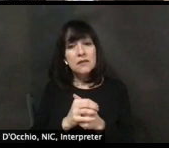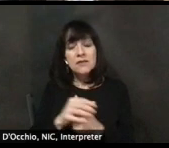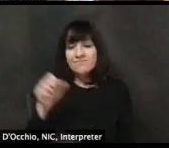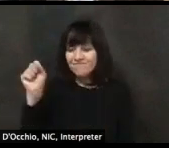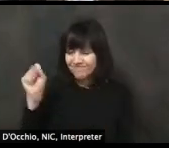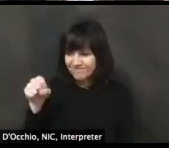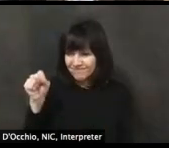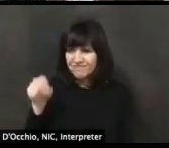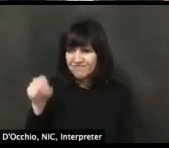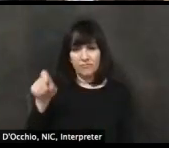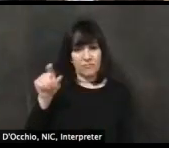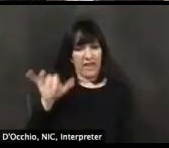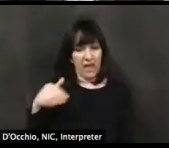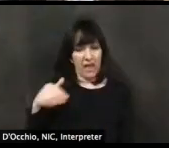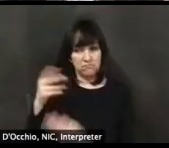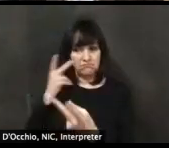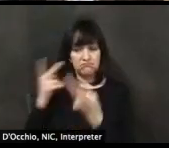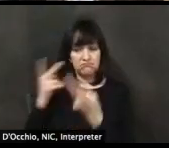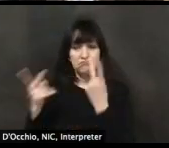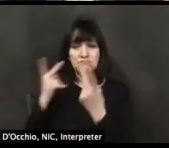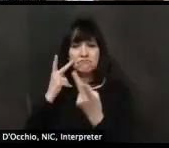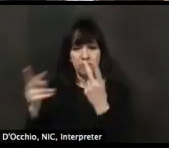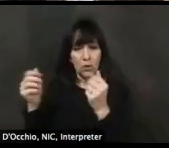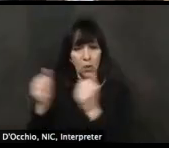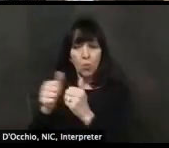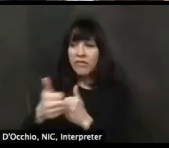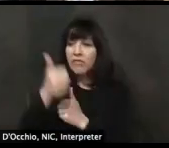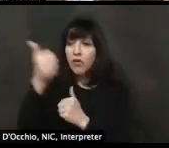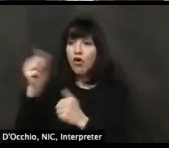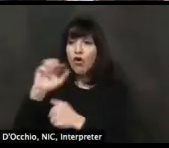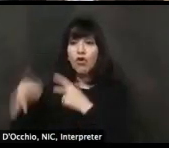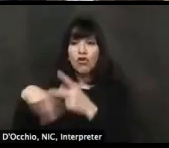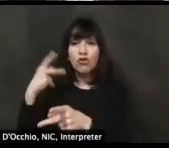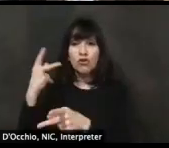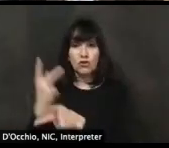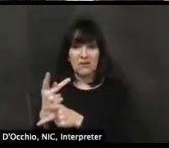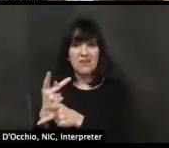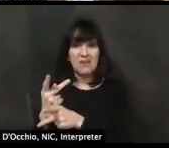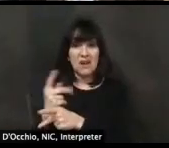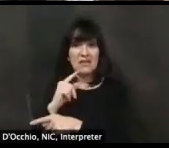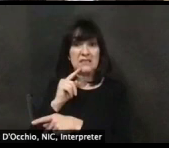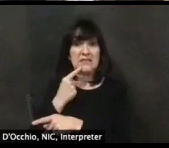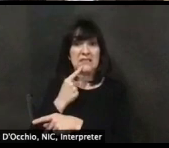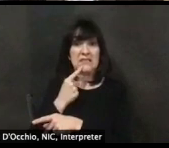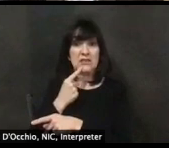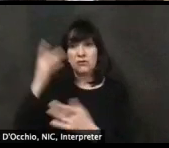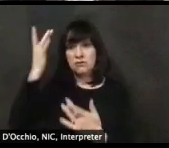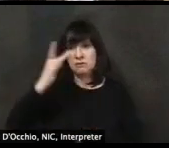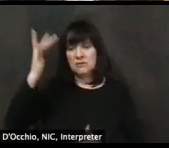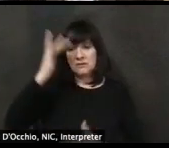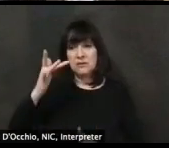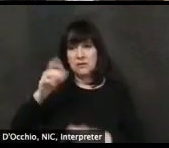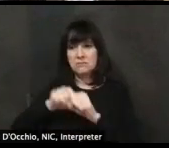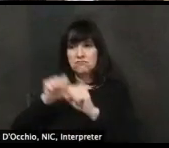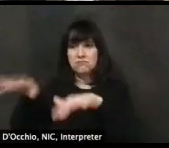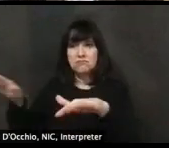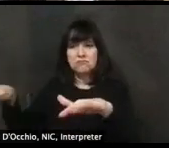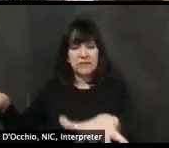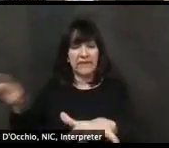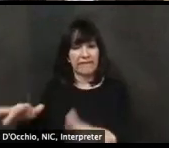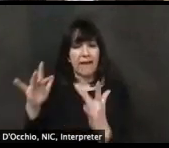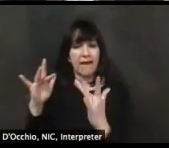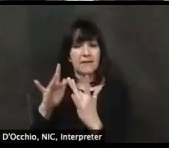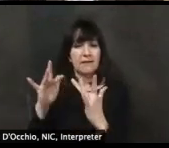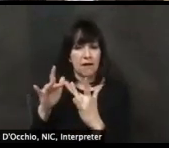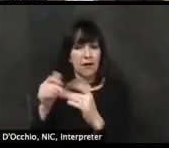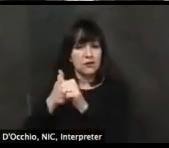with our behavioral health consortium that's worked with community health workers. And as we go forward with contact tracing, I know our leader, Dr.